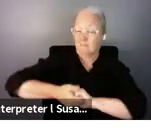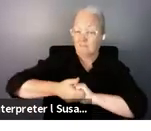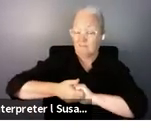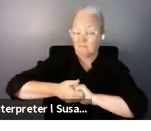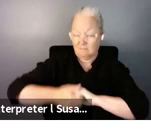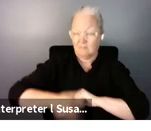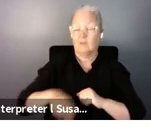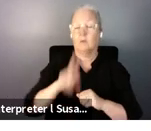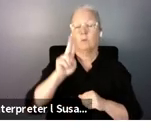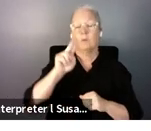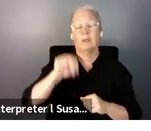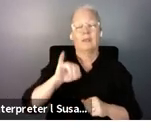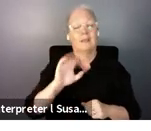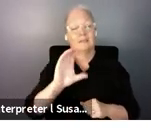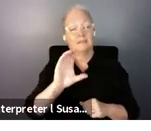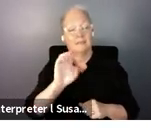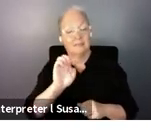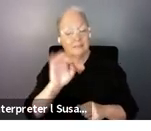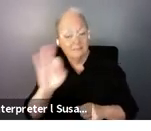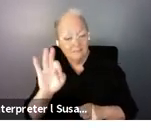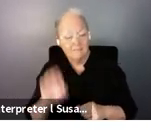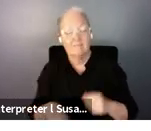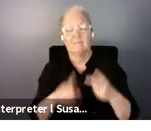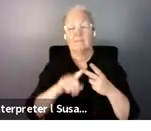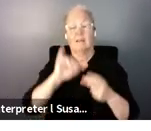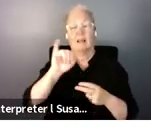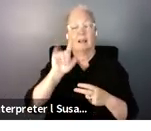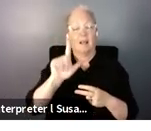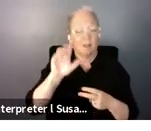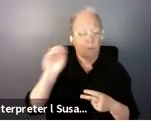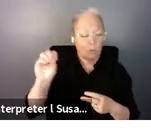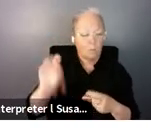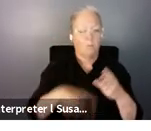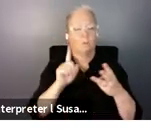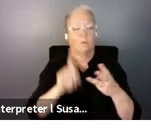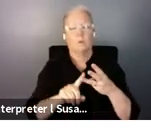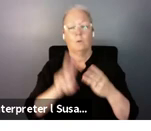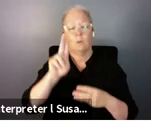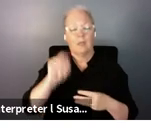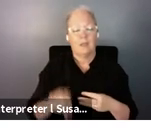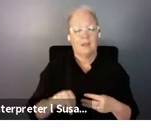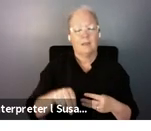the ILO, the UNPRPD program, DFAT, and the ADB.